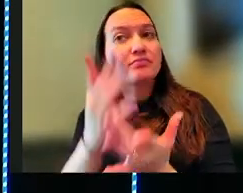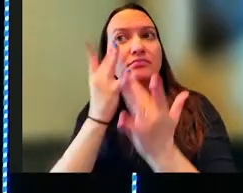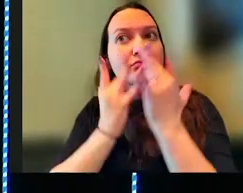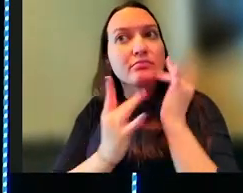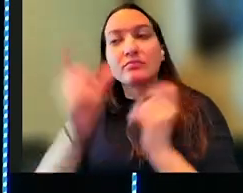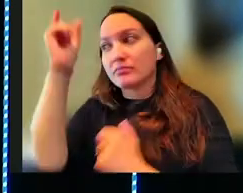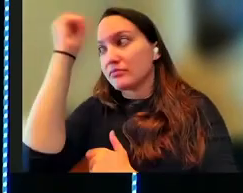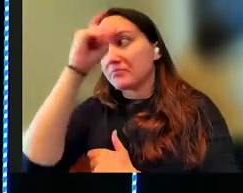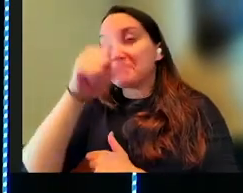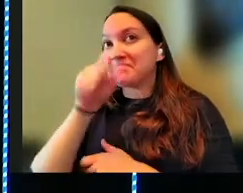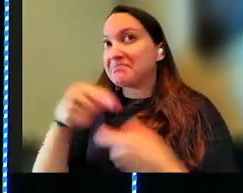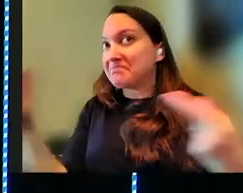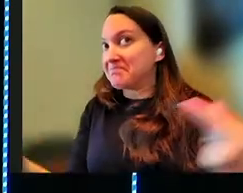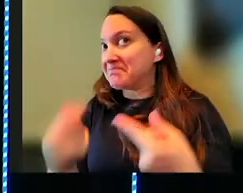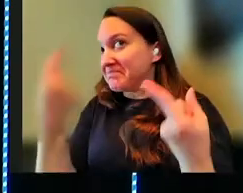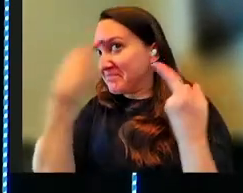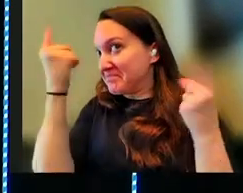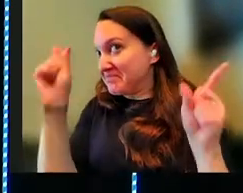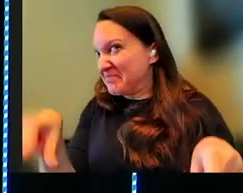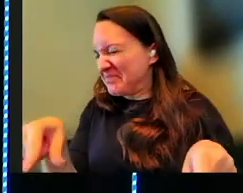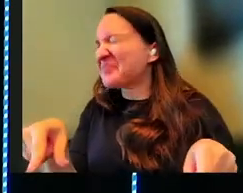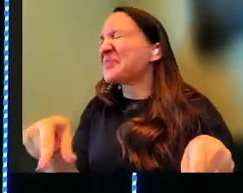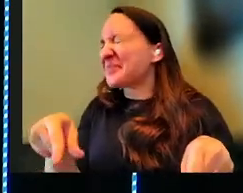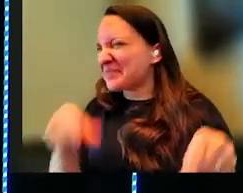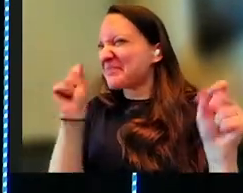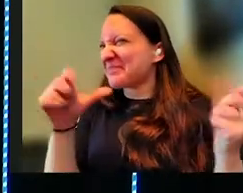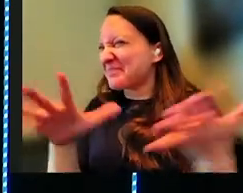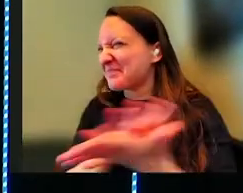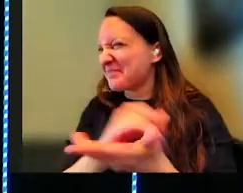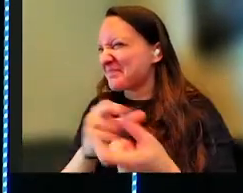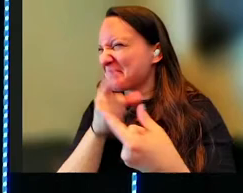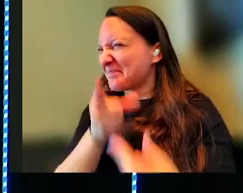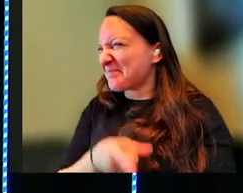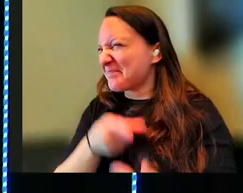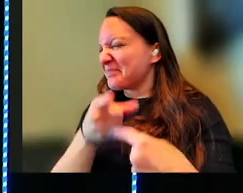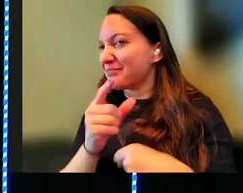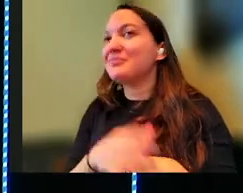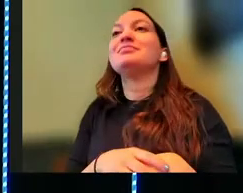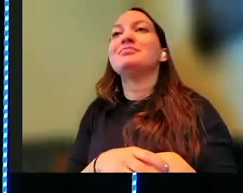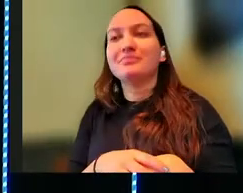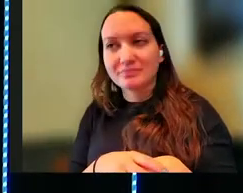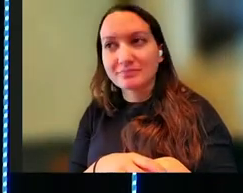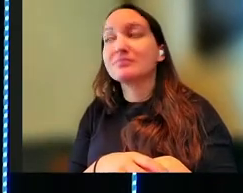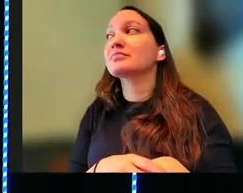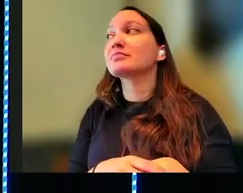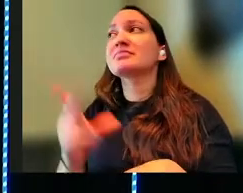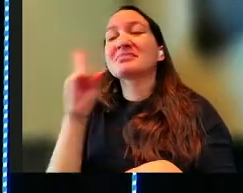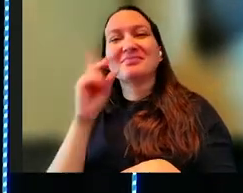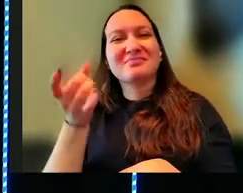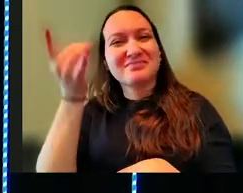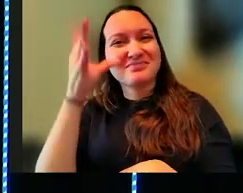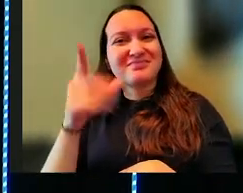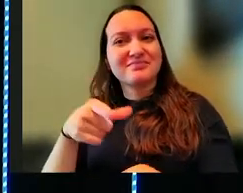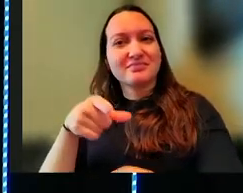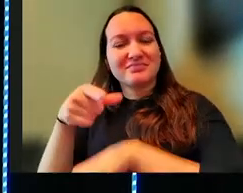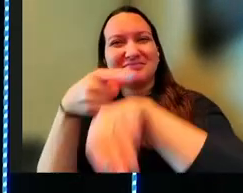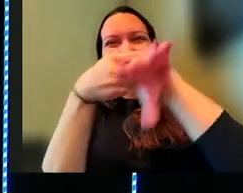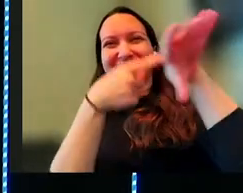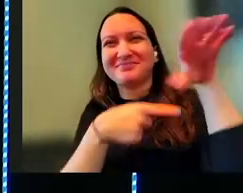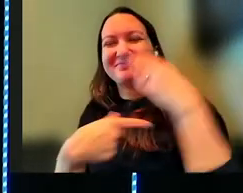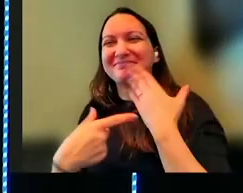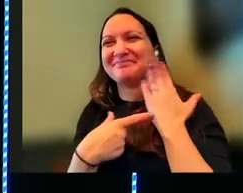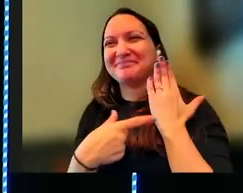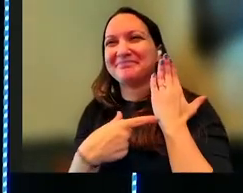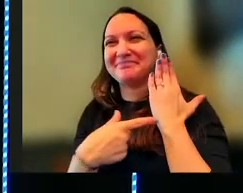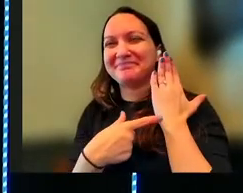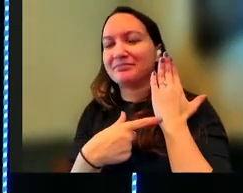bring harm. Amen? It can bring some damage, some trouble. You guys see this real nasty, vicious cut on my hand? Yeah, I live